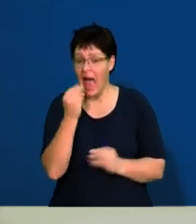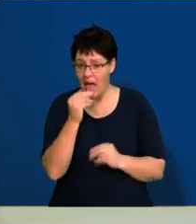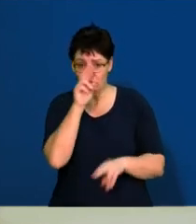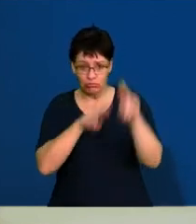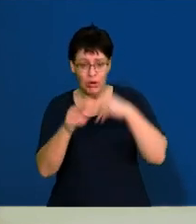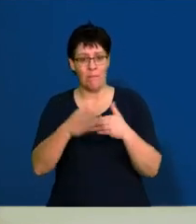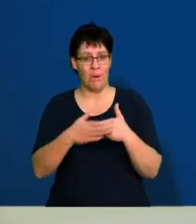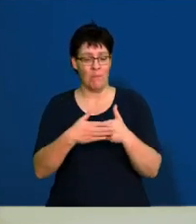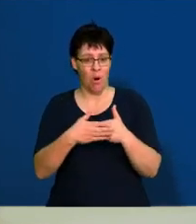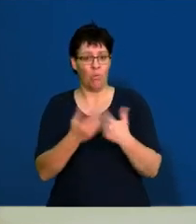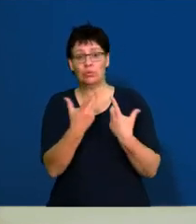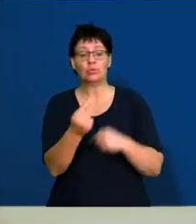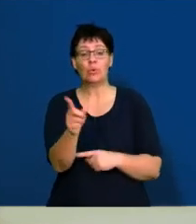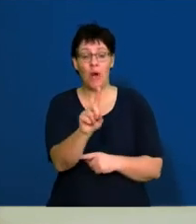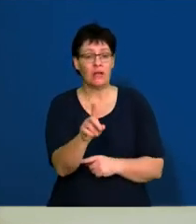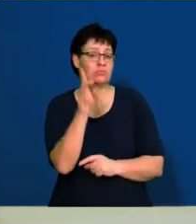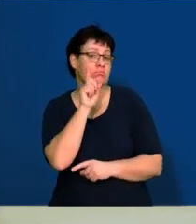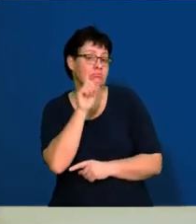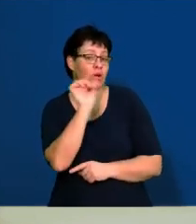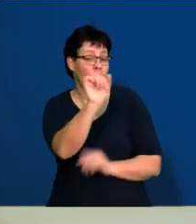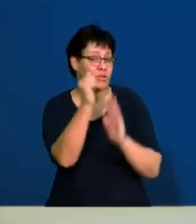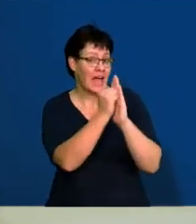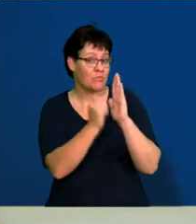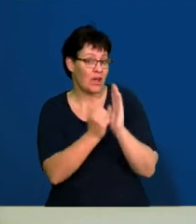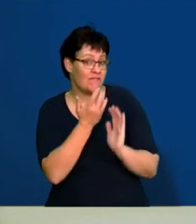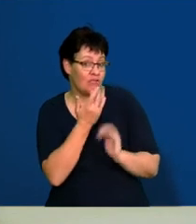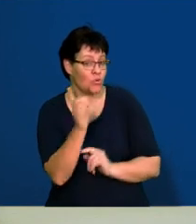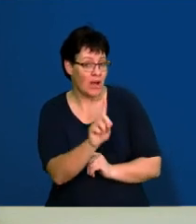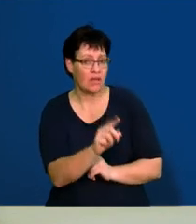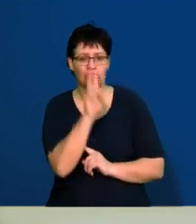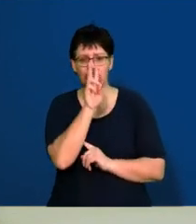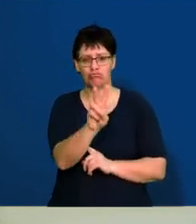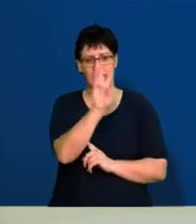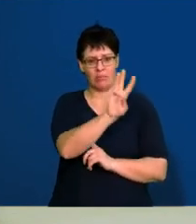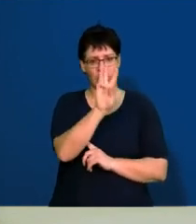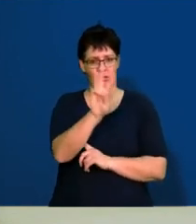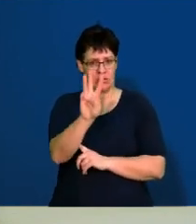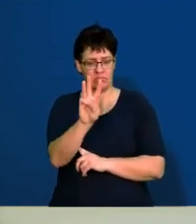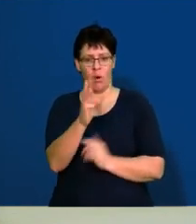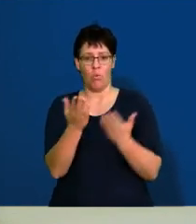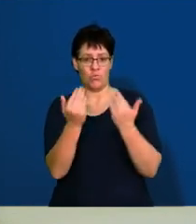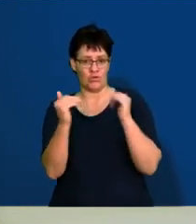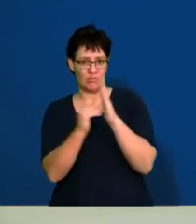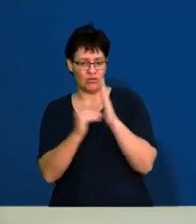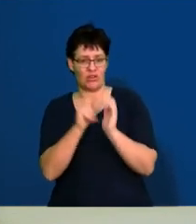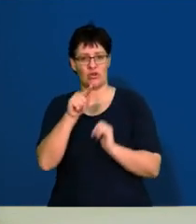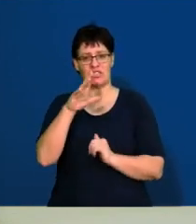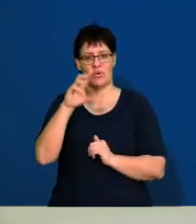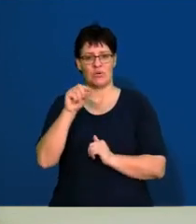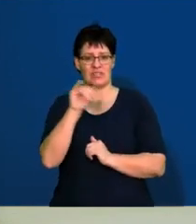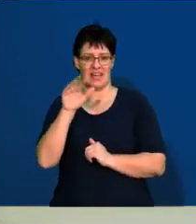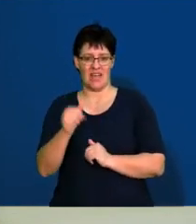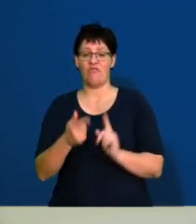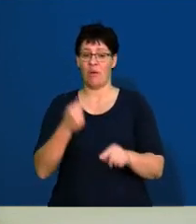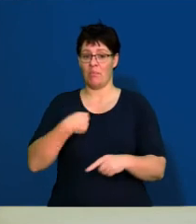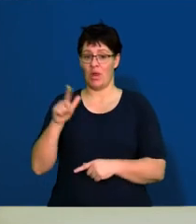you guys. All you need to do to check out your favorite subject is go to www.wozomatrix.co.za. From